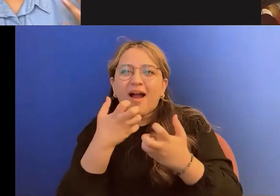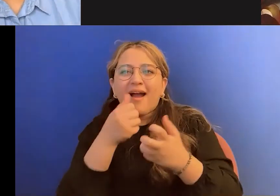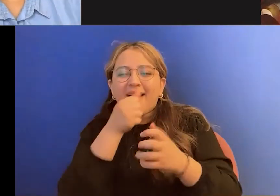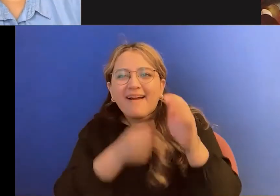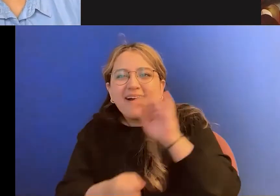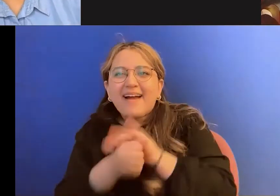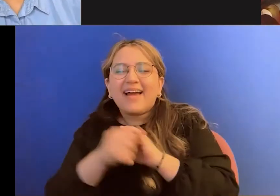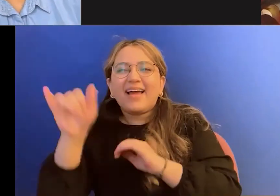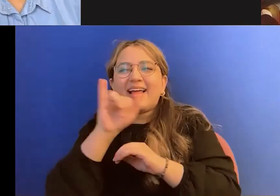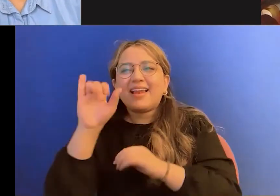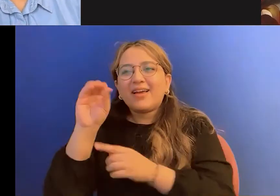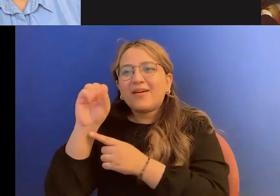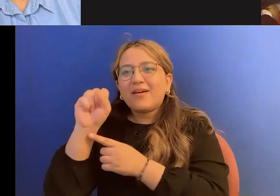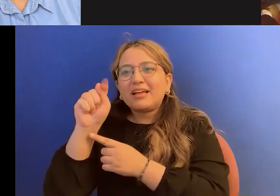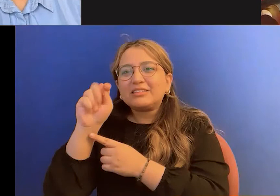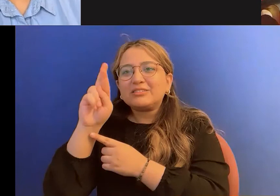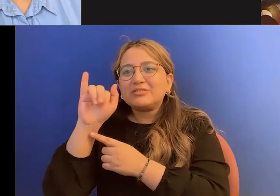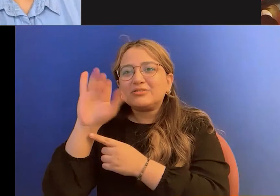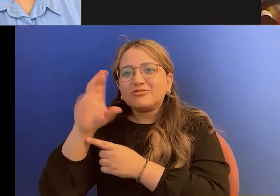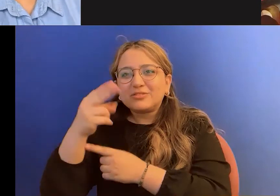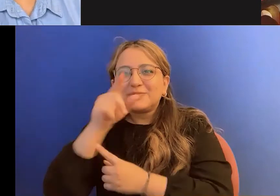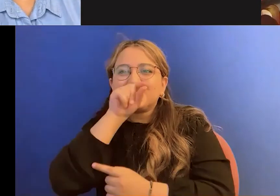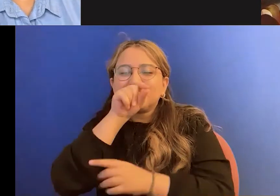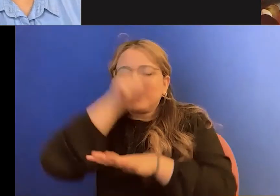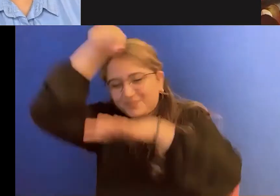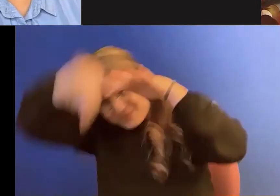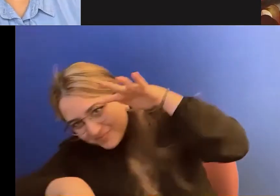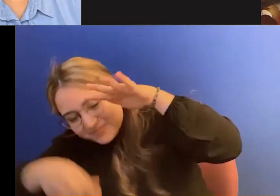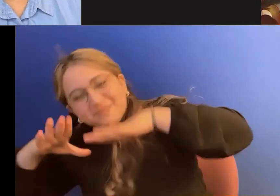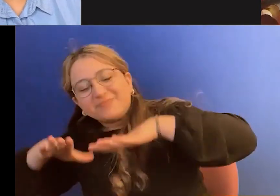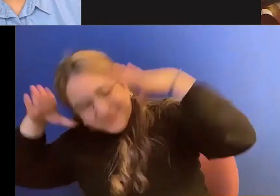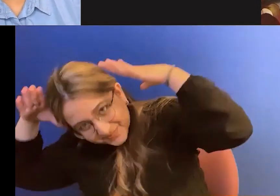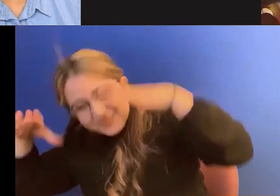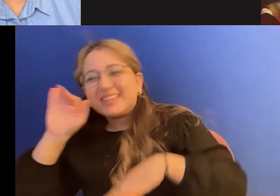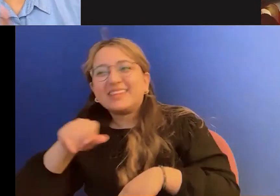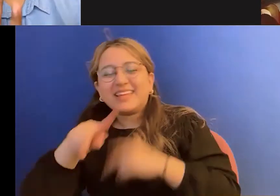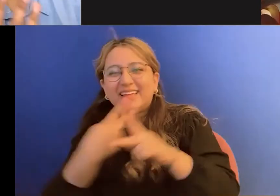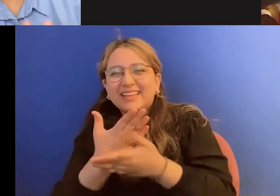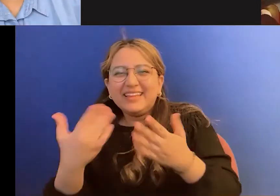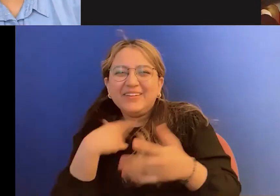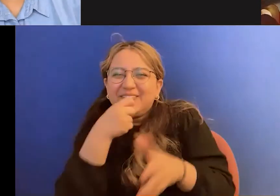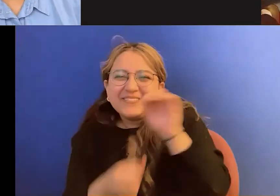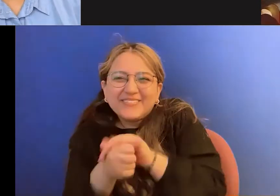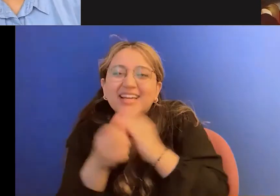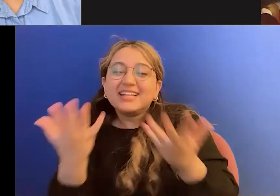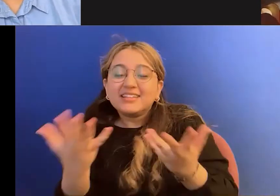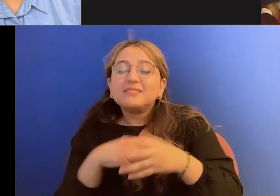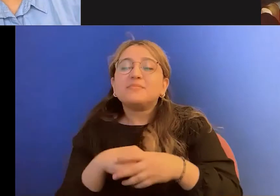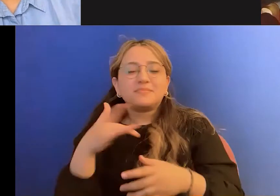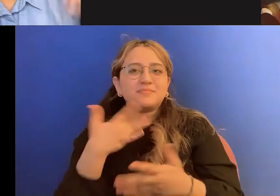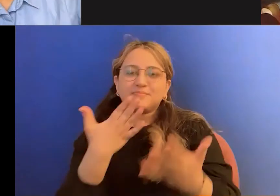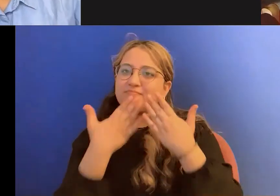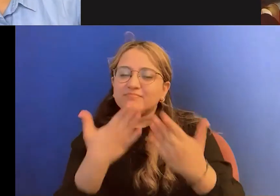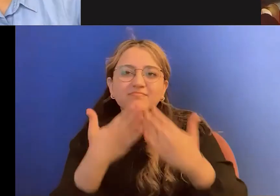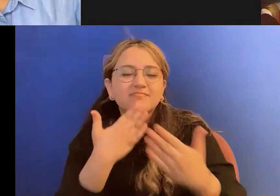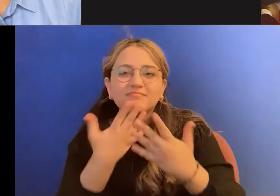doing much better with taking compliments. Yeah. And I'm so grateful. I mean, it's just so grateful for all the warmth, like, um,